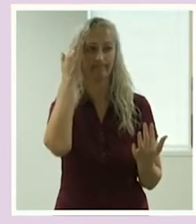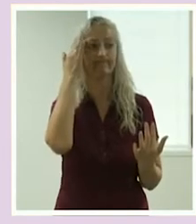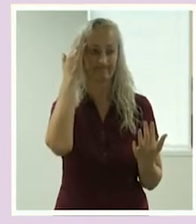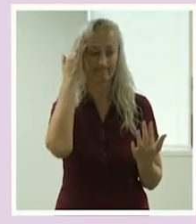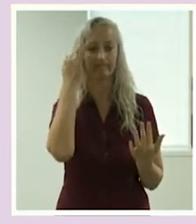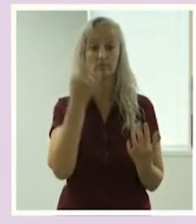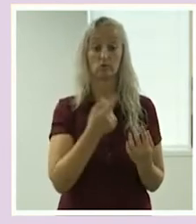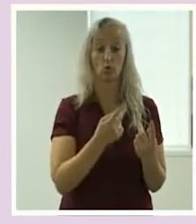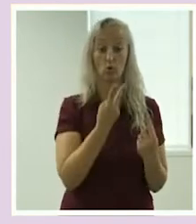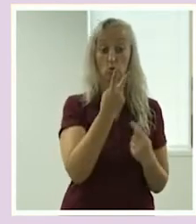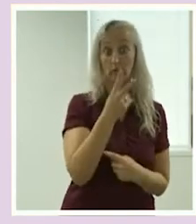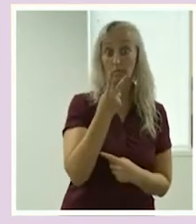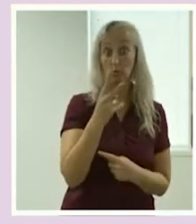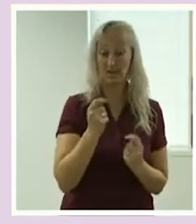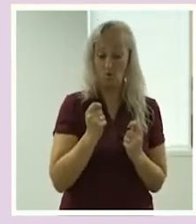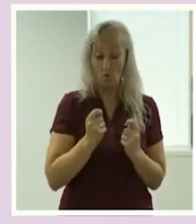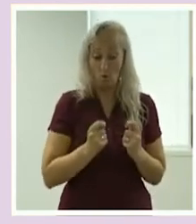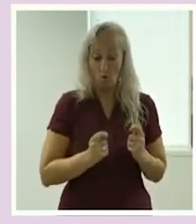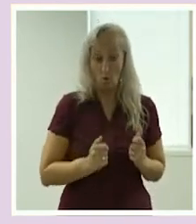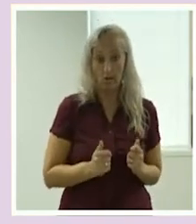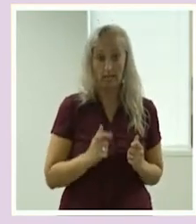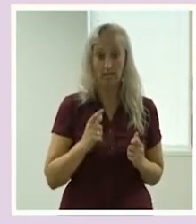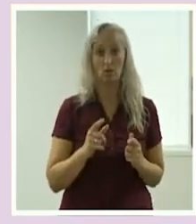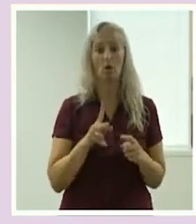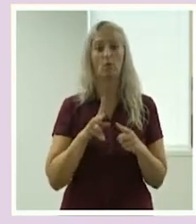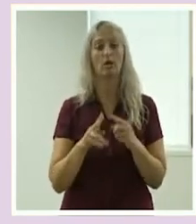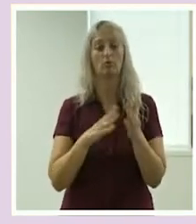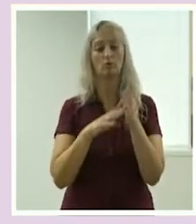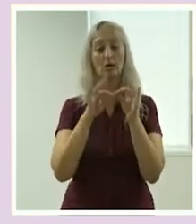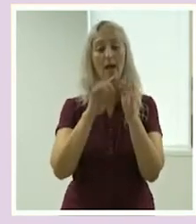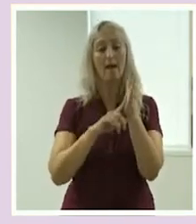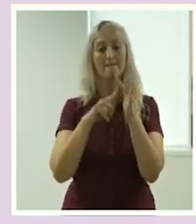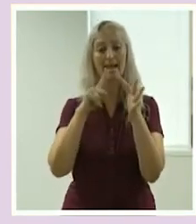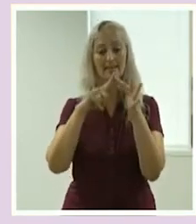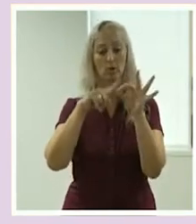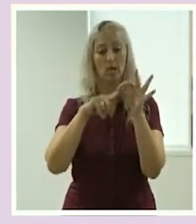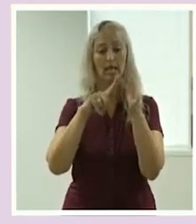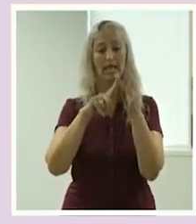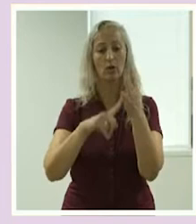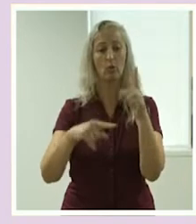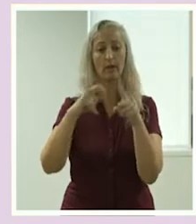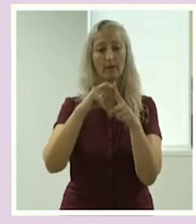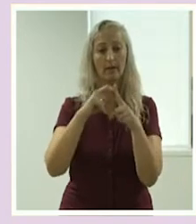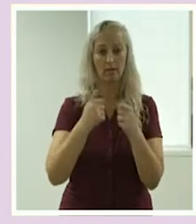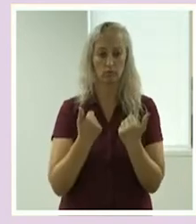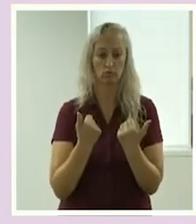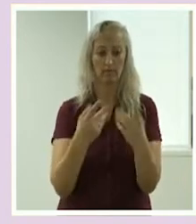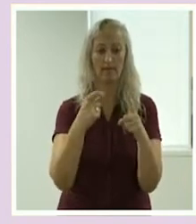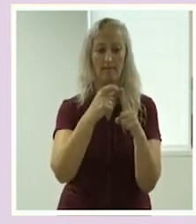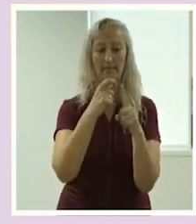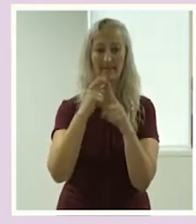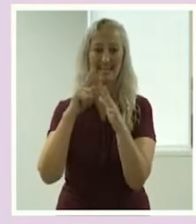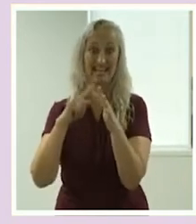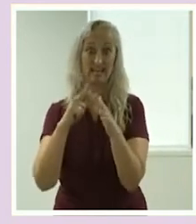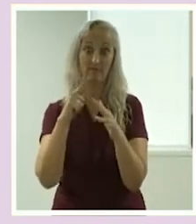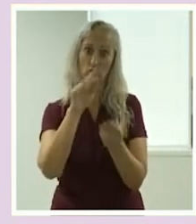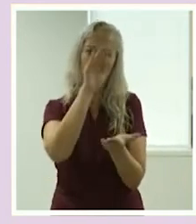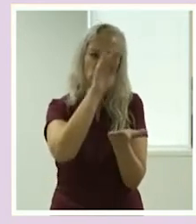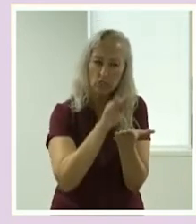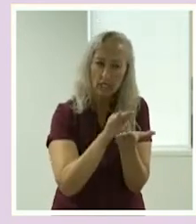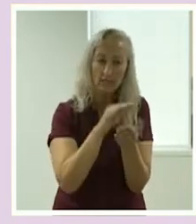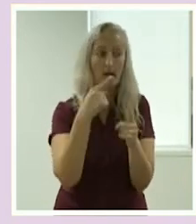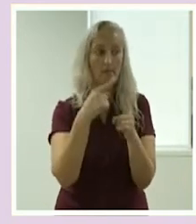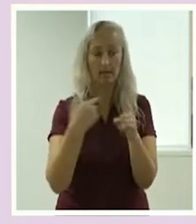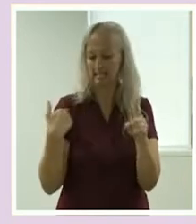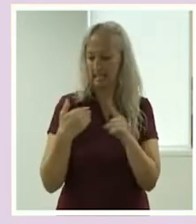we launched Mabel Equip, an online store to make PPE available to you at cost. And in the last few months, we've also made more than